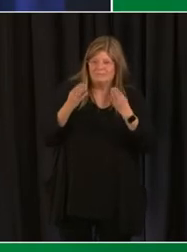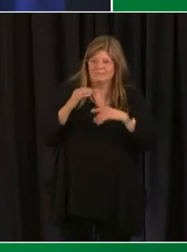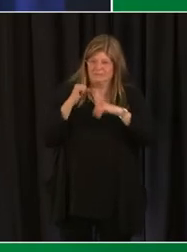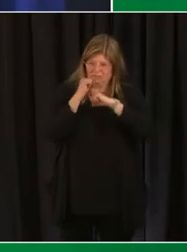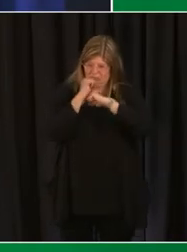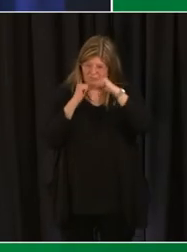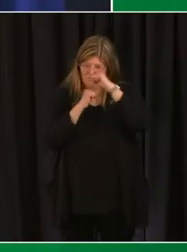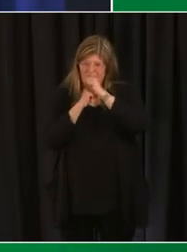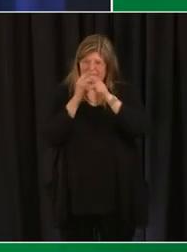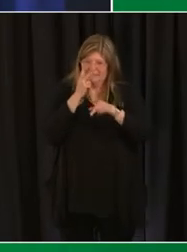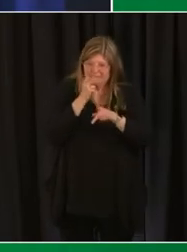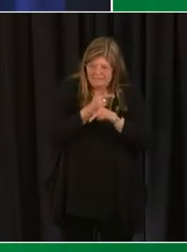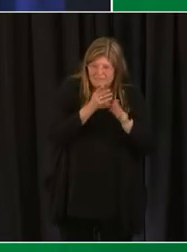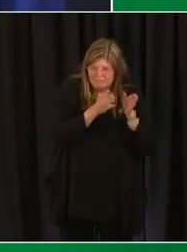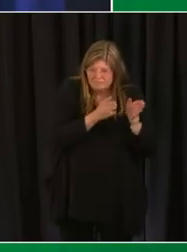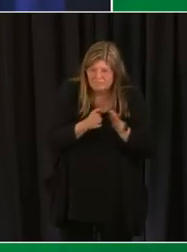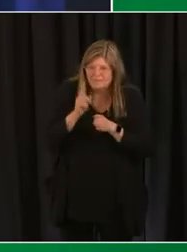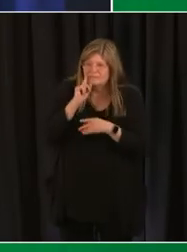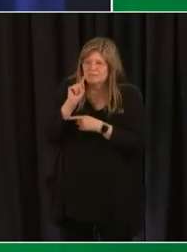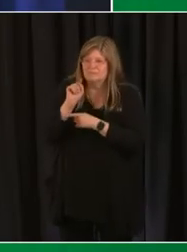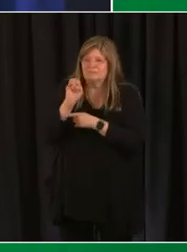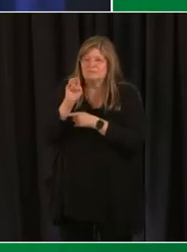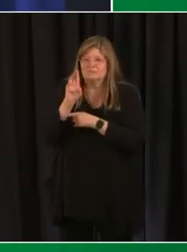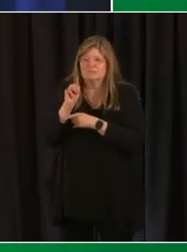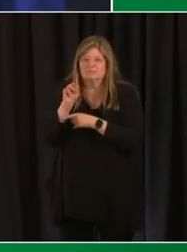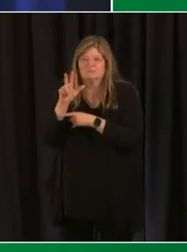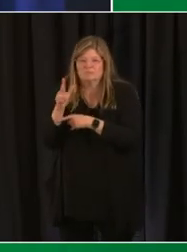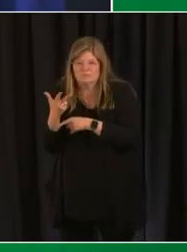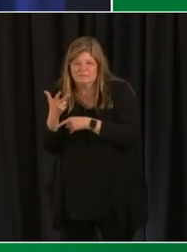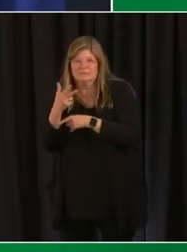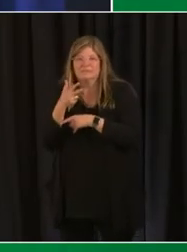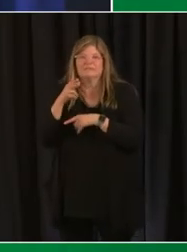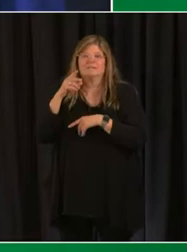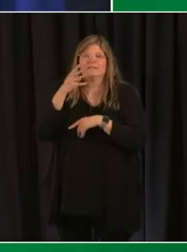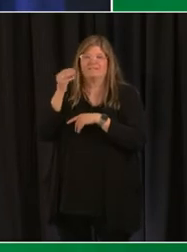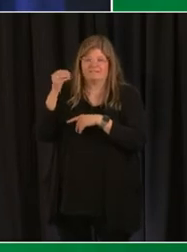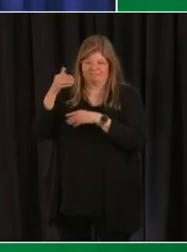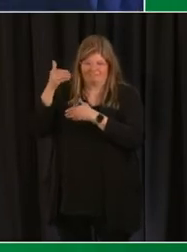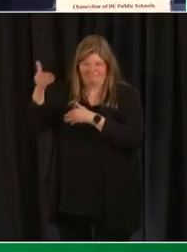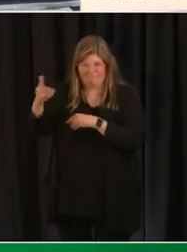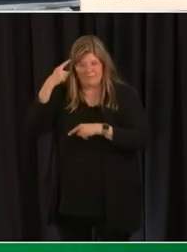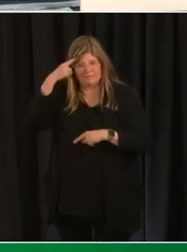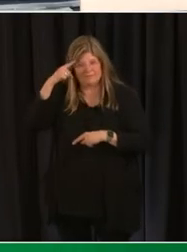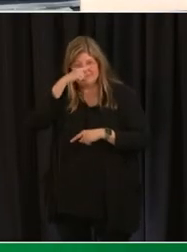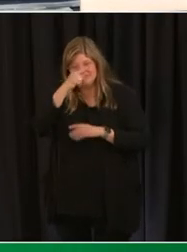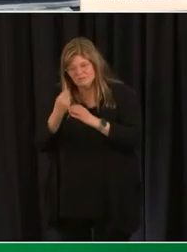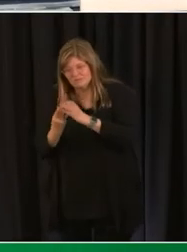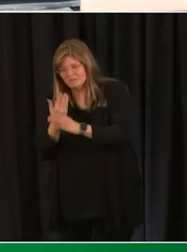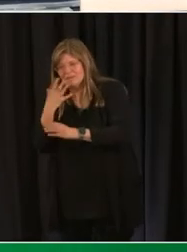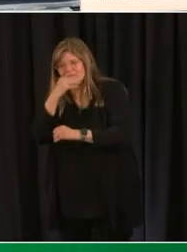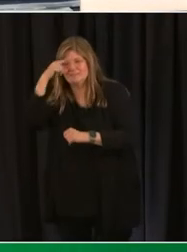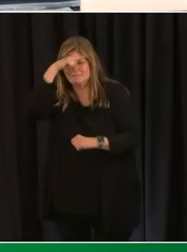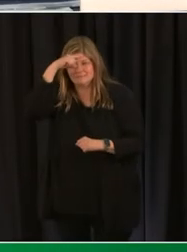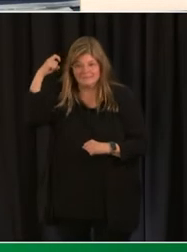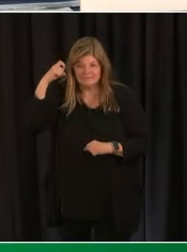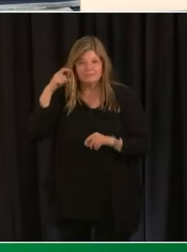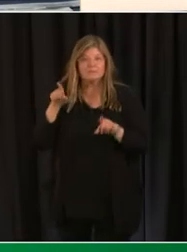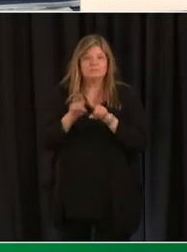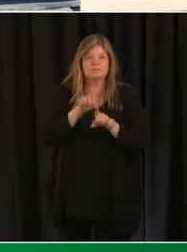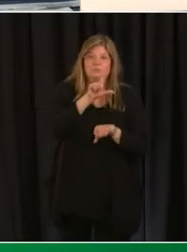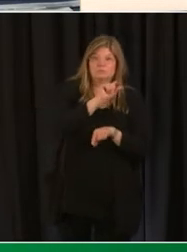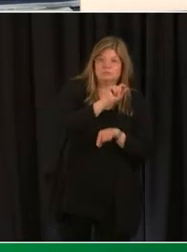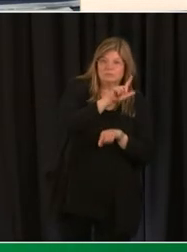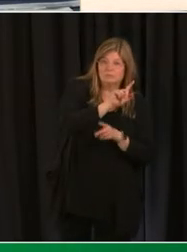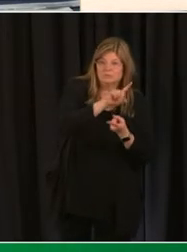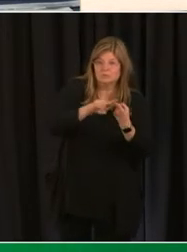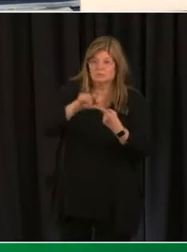for term three to plan for spring and summer acceleration efforts along with the 21-22 school year